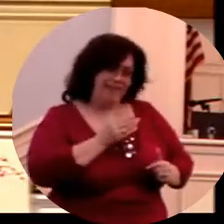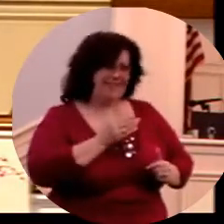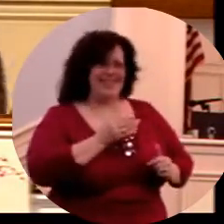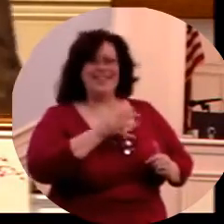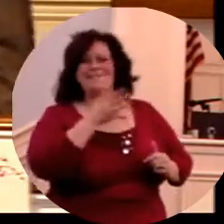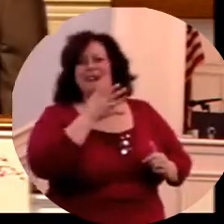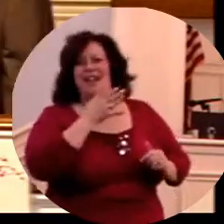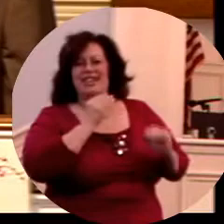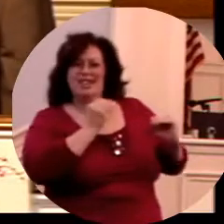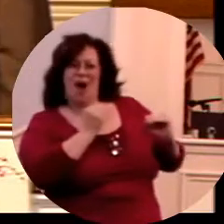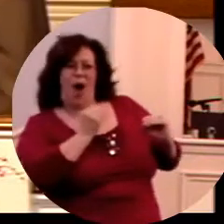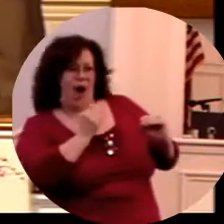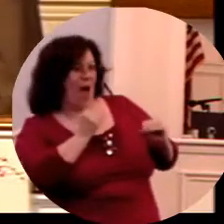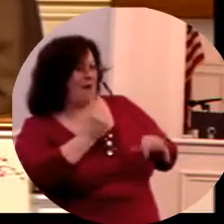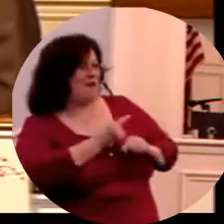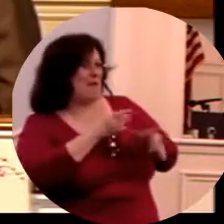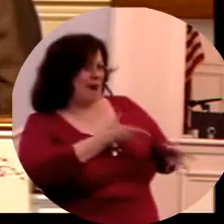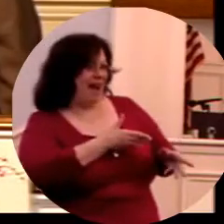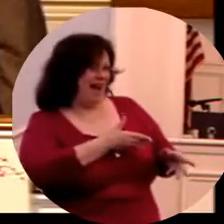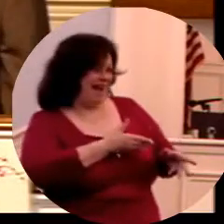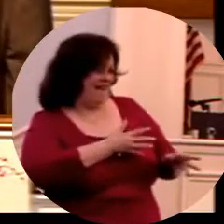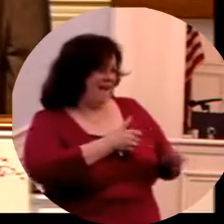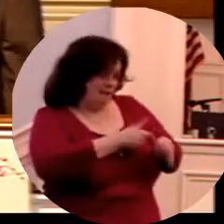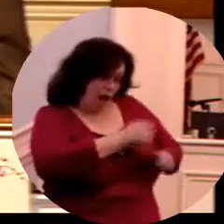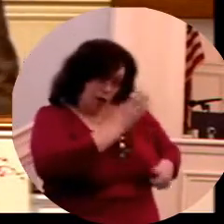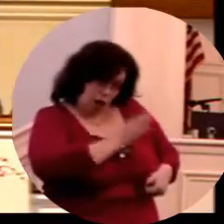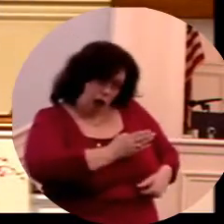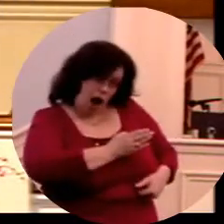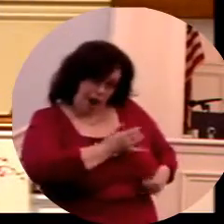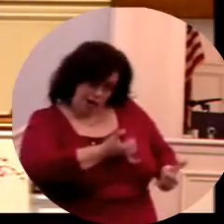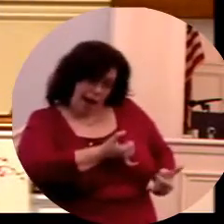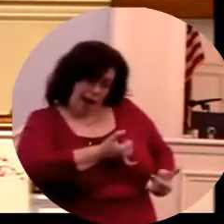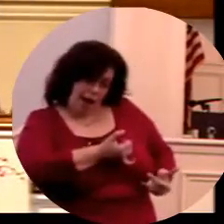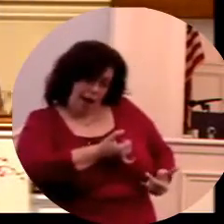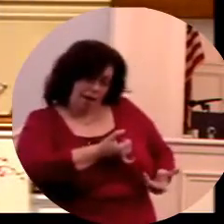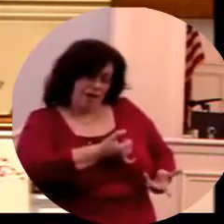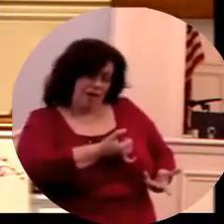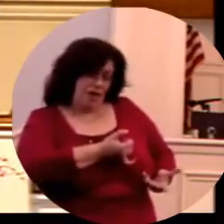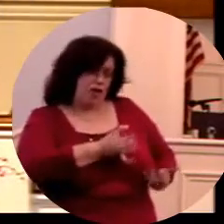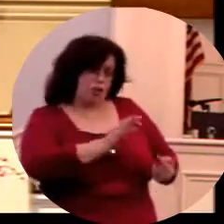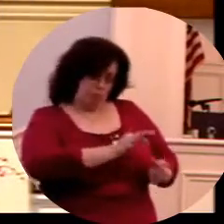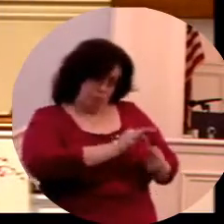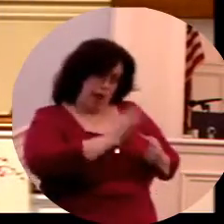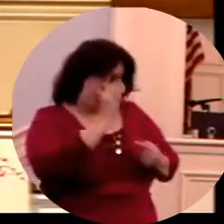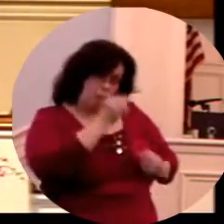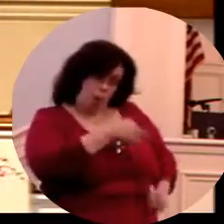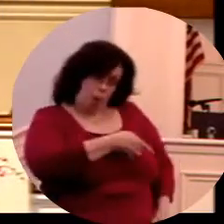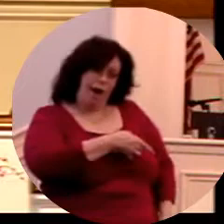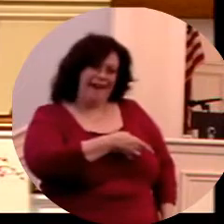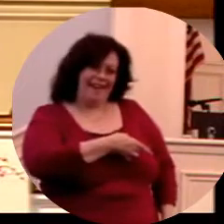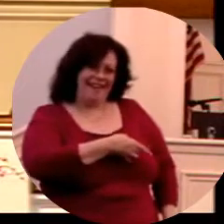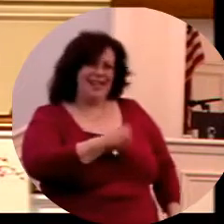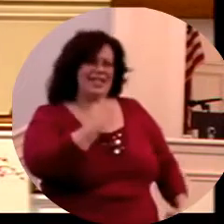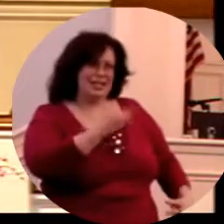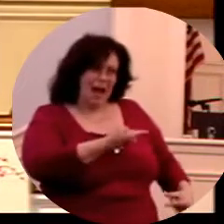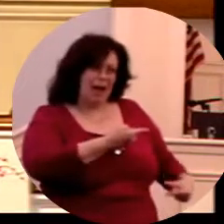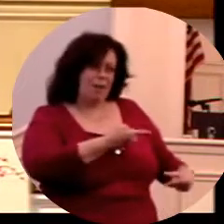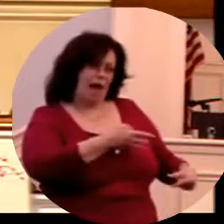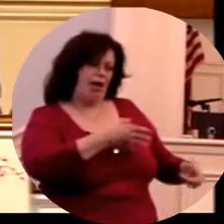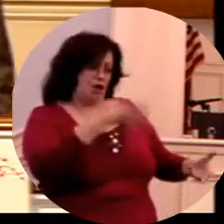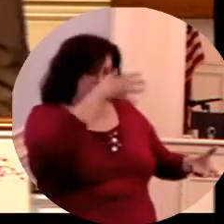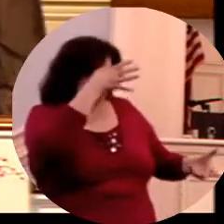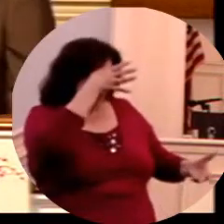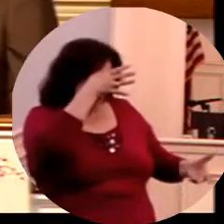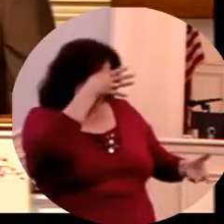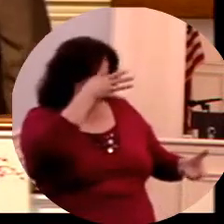of God. God wants you to do His will and His work. God will prepare you to do that. Oh, you're somebody special. Let me